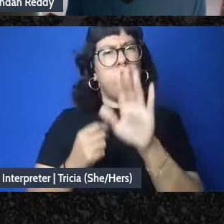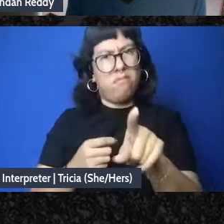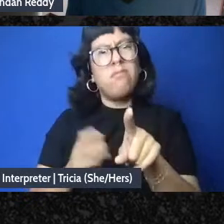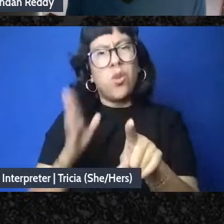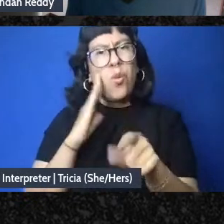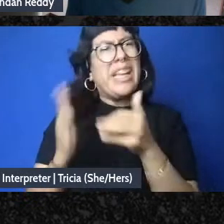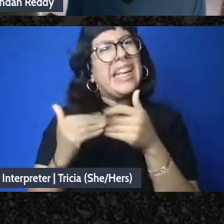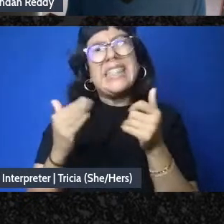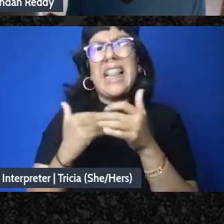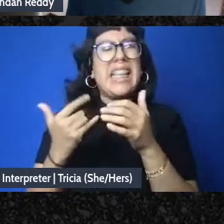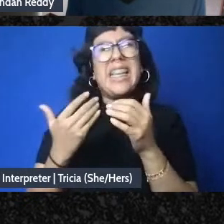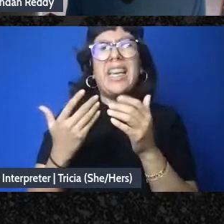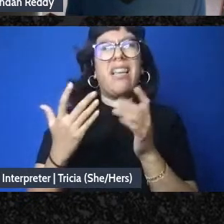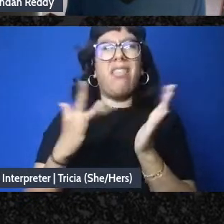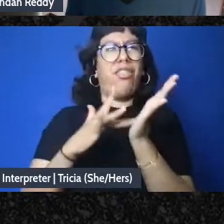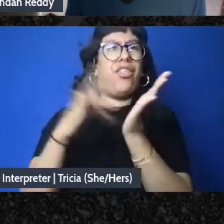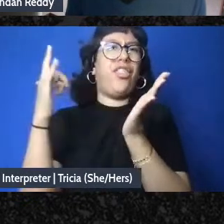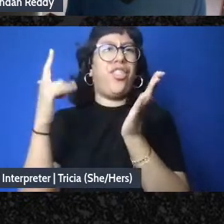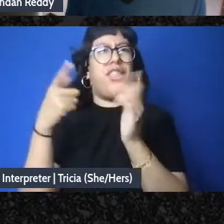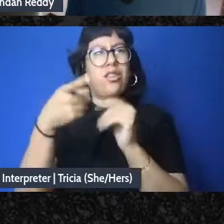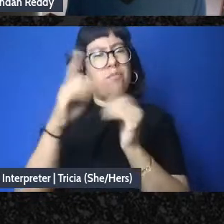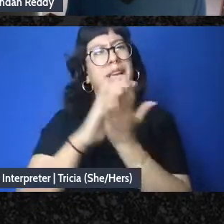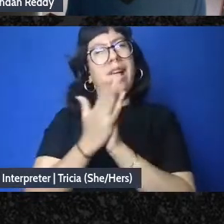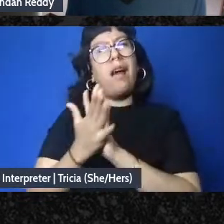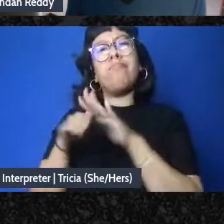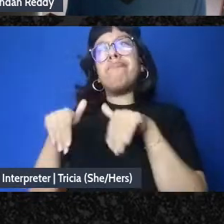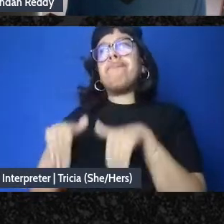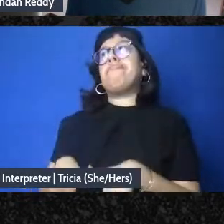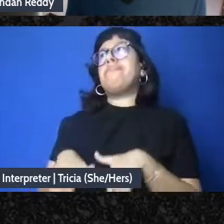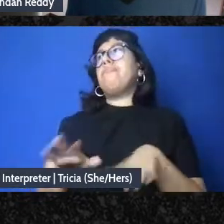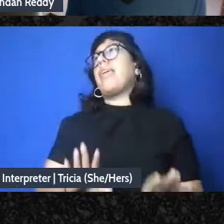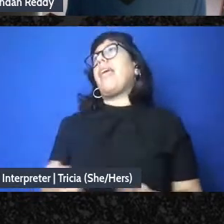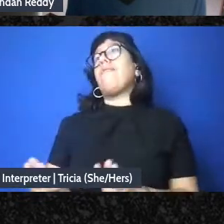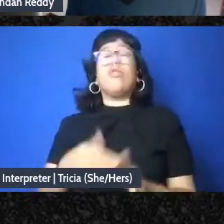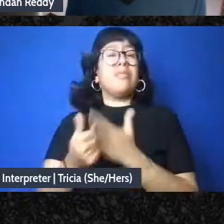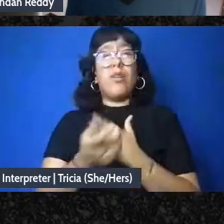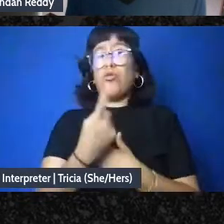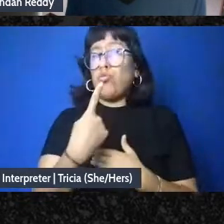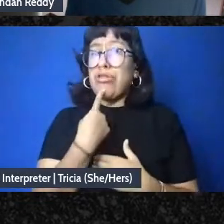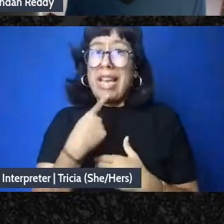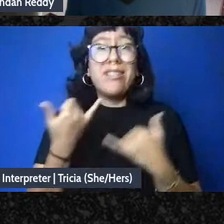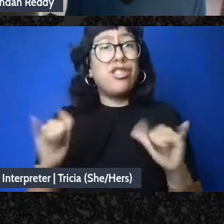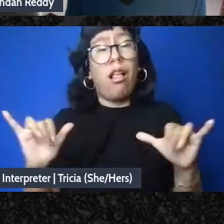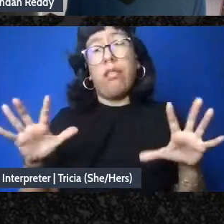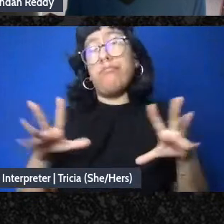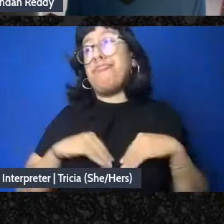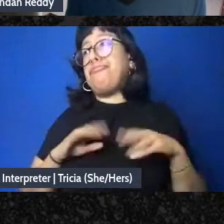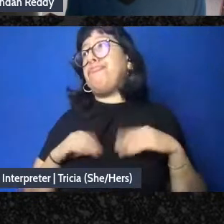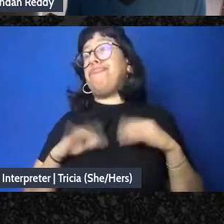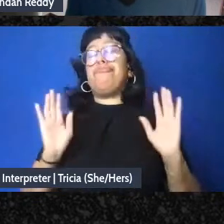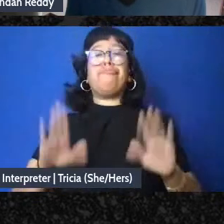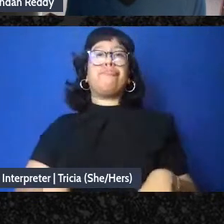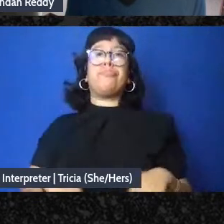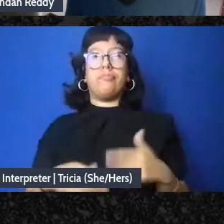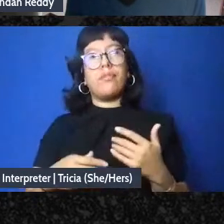going to get pulled into complicit behavior no matter what you say so I just want to problematize those things